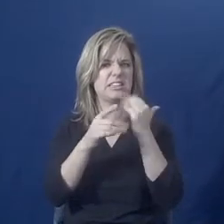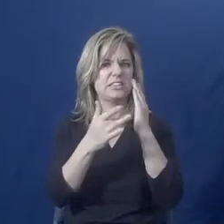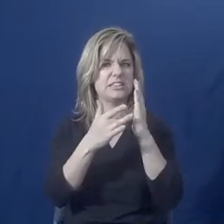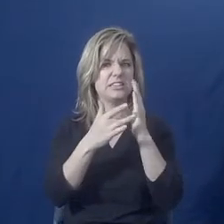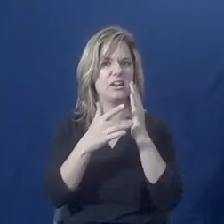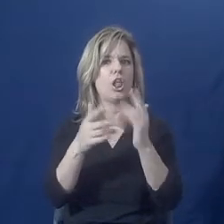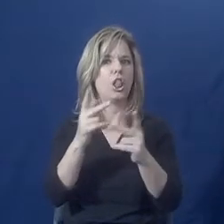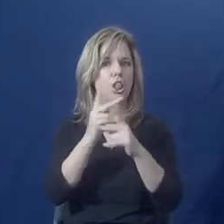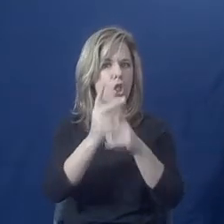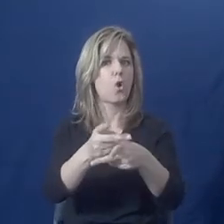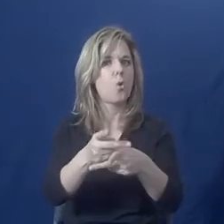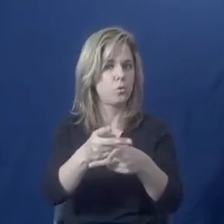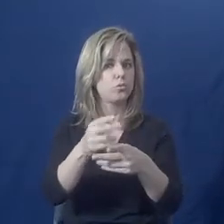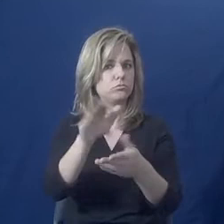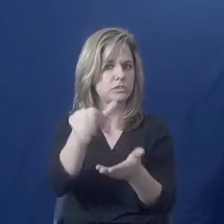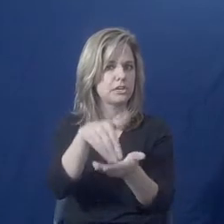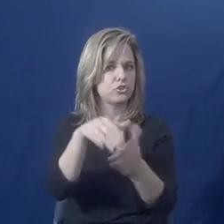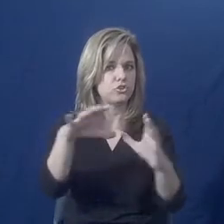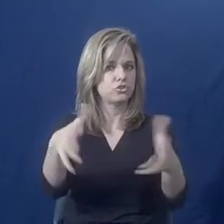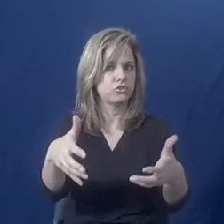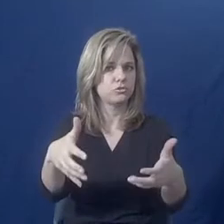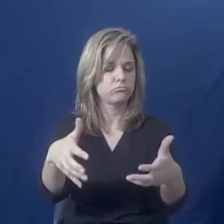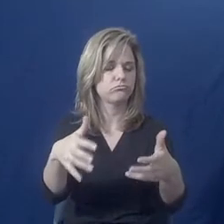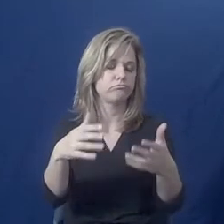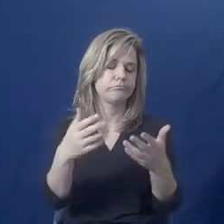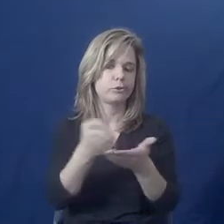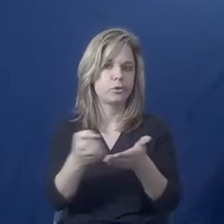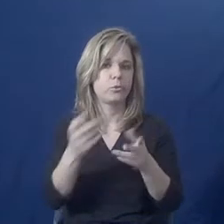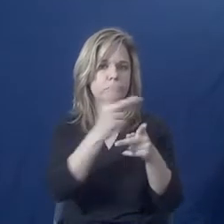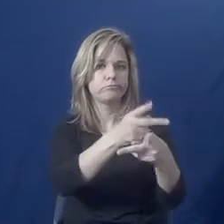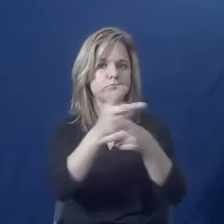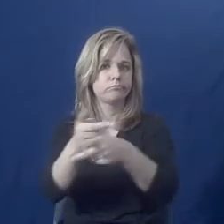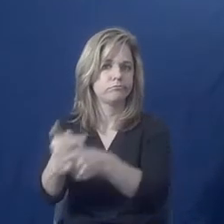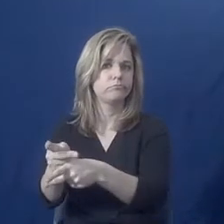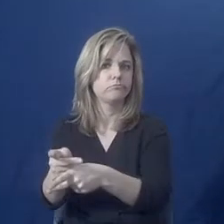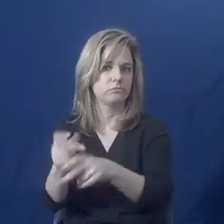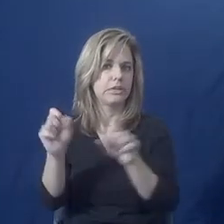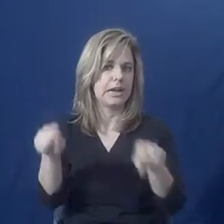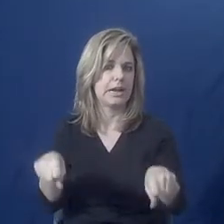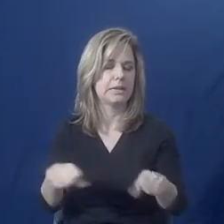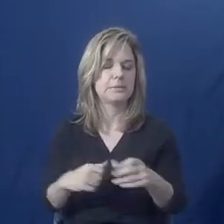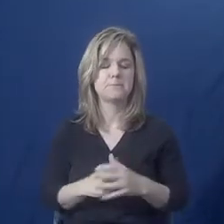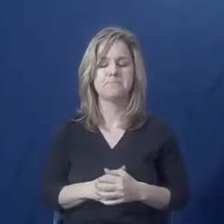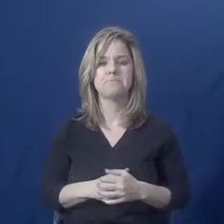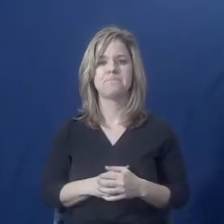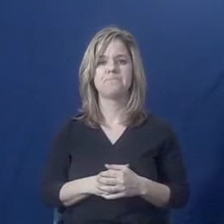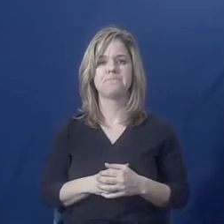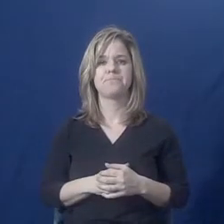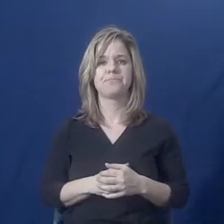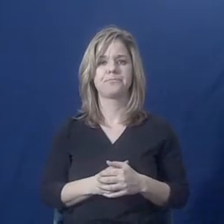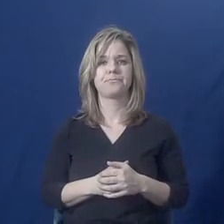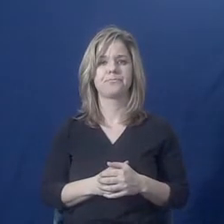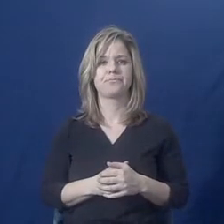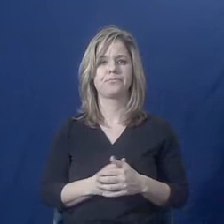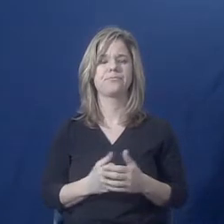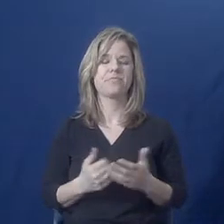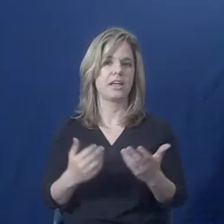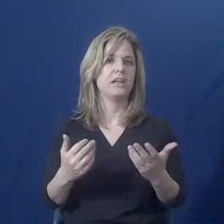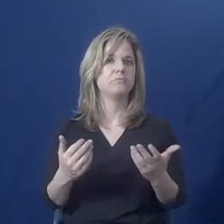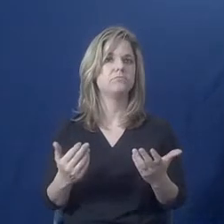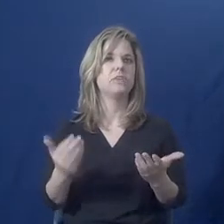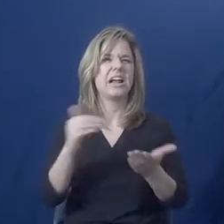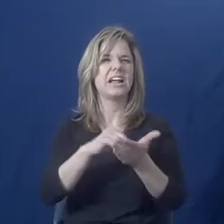and they'll loan pieces of equipment out for people. And again, we talked about medication a little bit earlier.